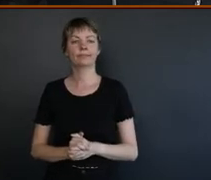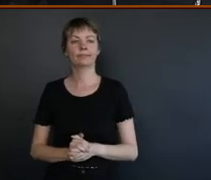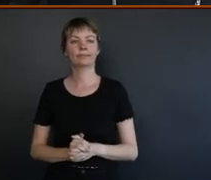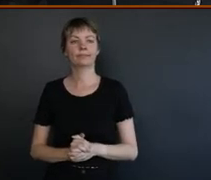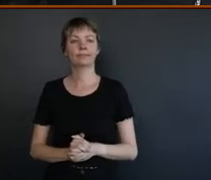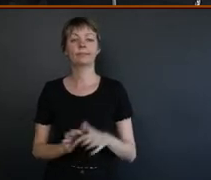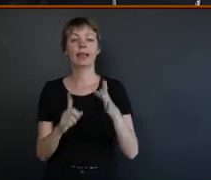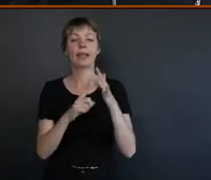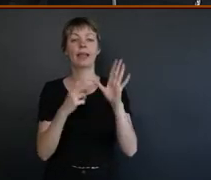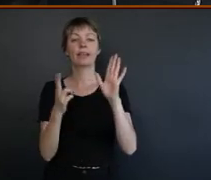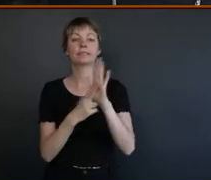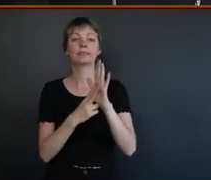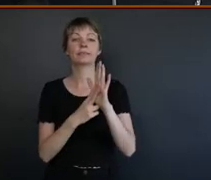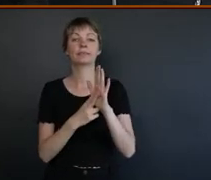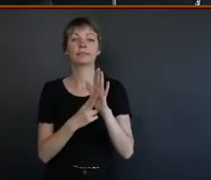Ian.